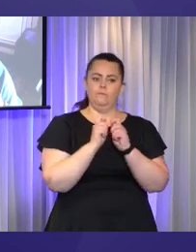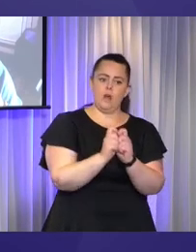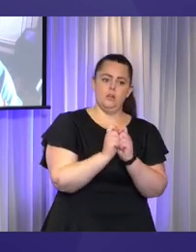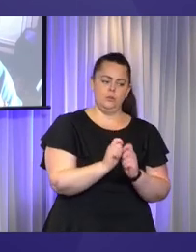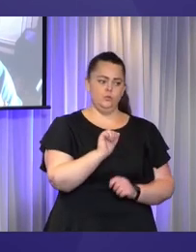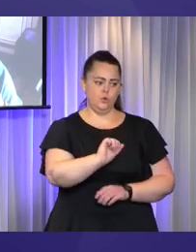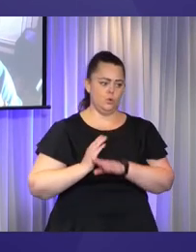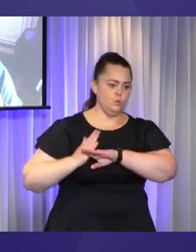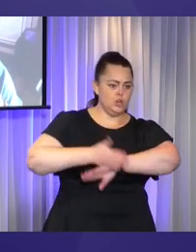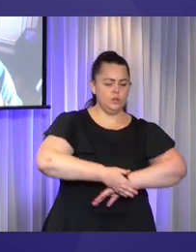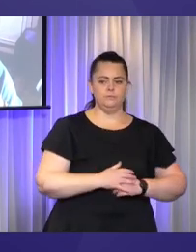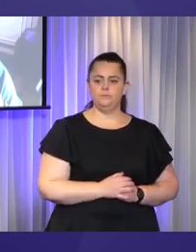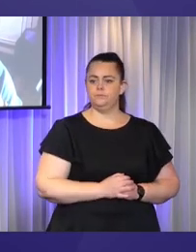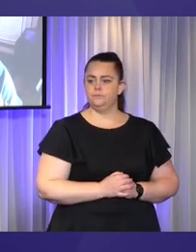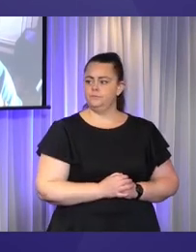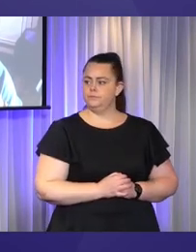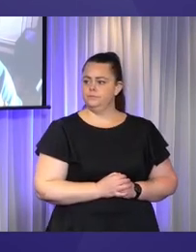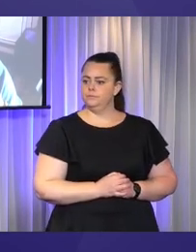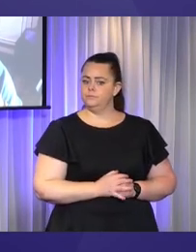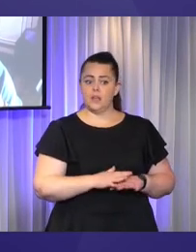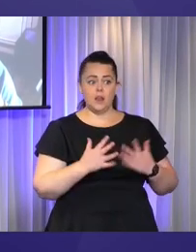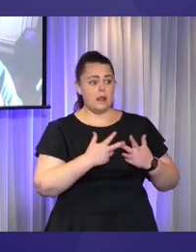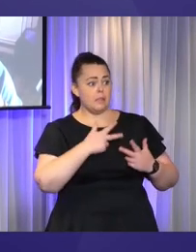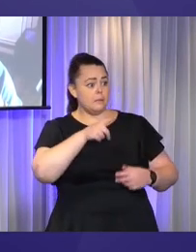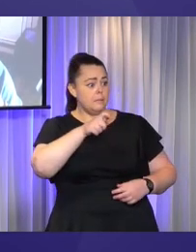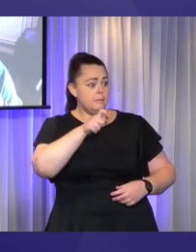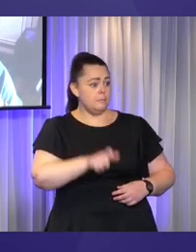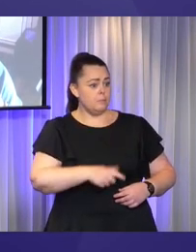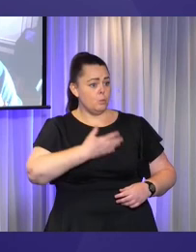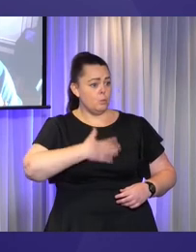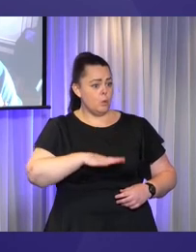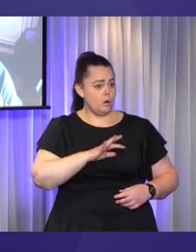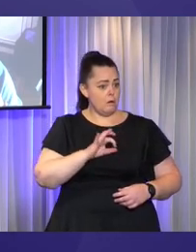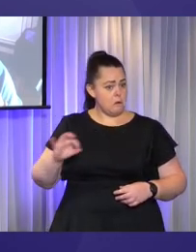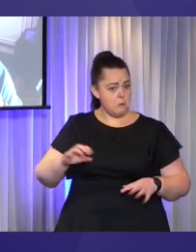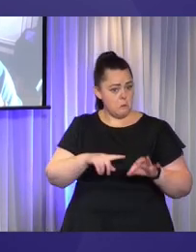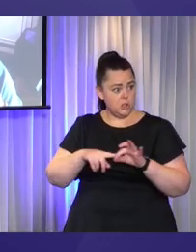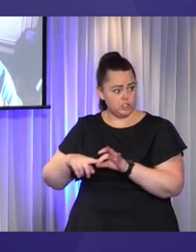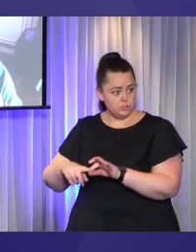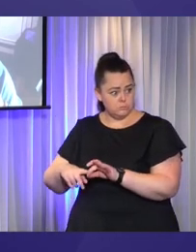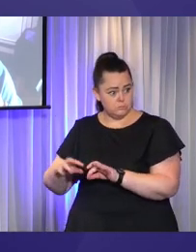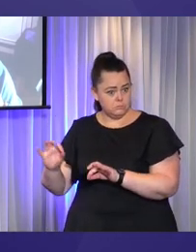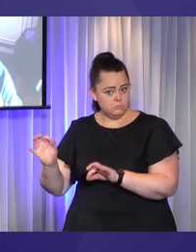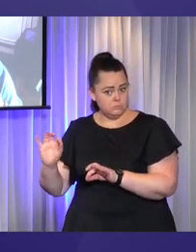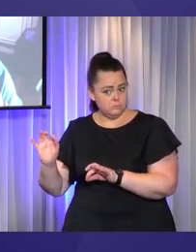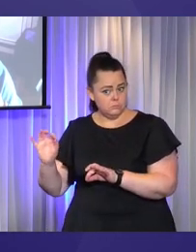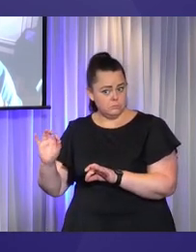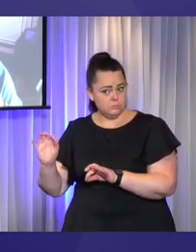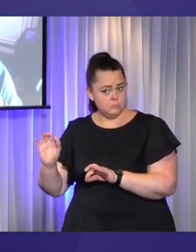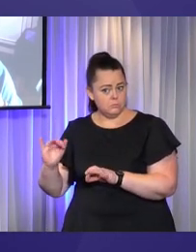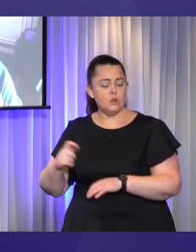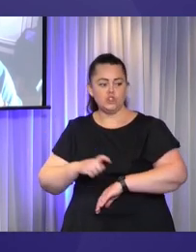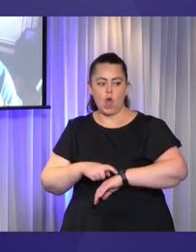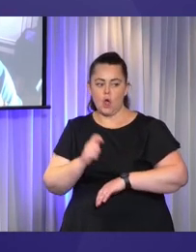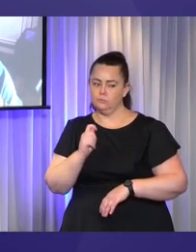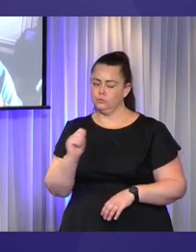I'd just see if there was anyone else who had a question. If not, we are getting close to time. I do acknowledge there's been a number of comments